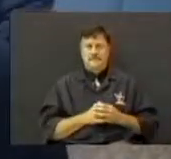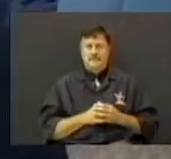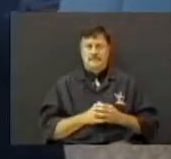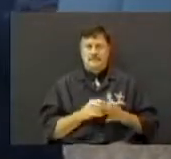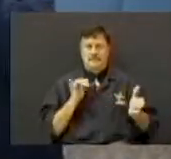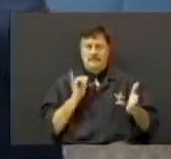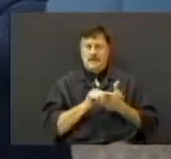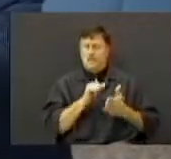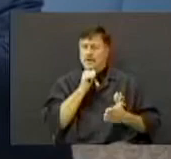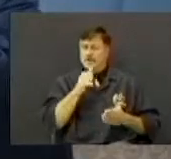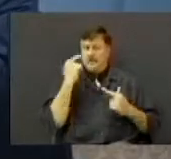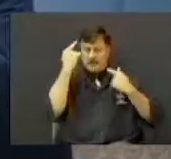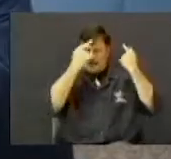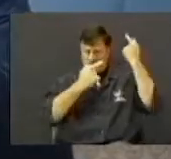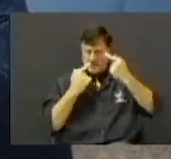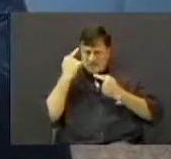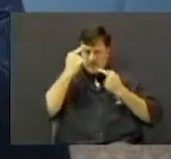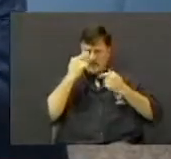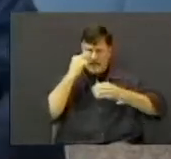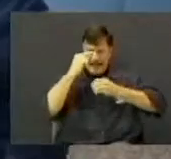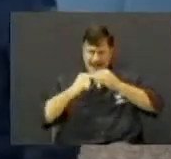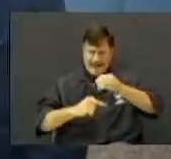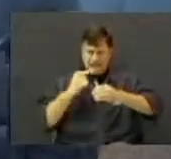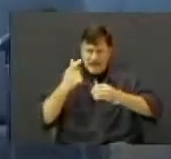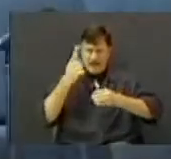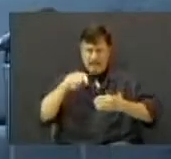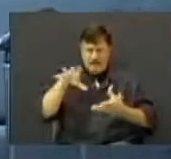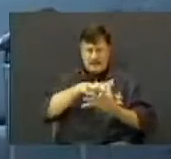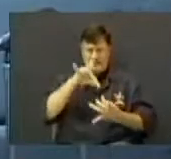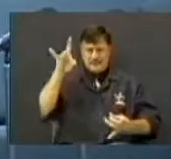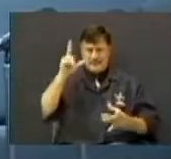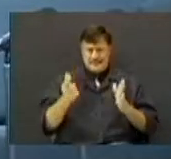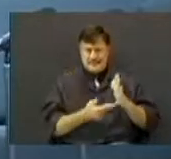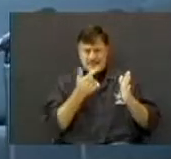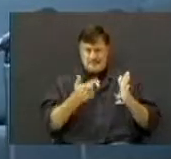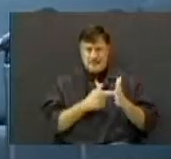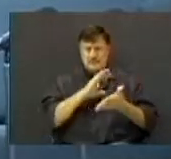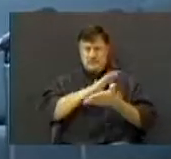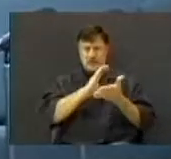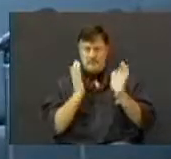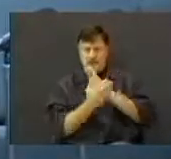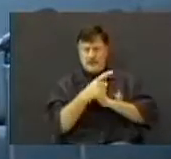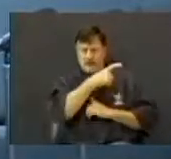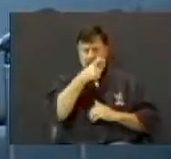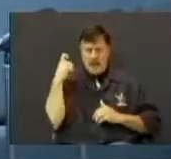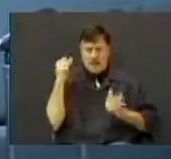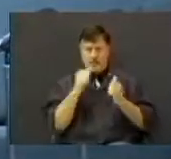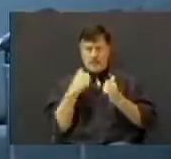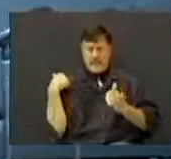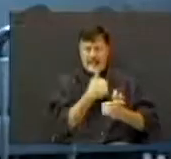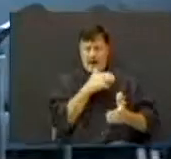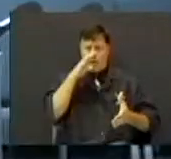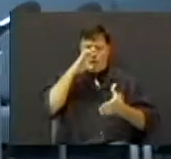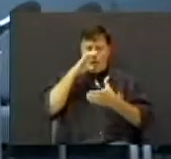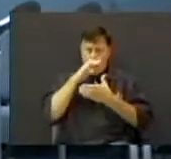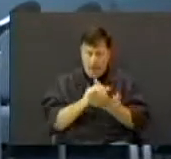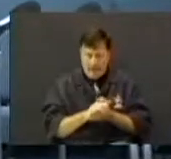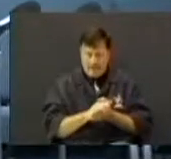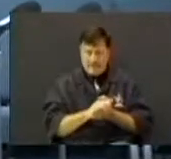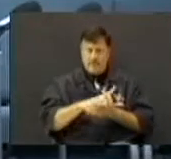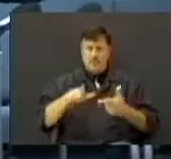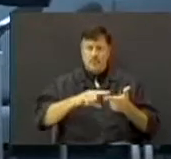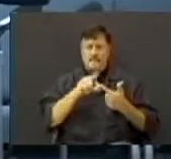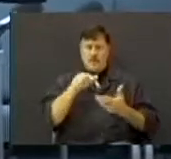That we are not concerned about the spiritual. And sometimes we even get ugly with our wife when they're more concerned about spiritual things than we are.